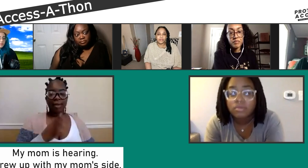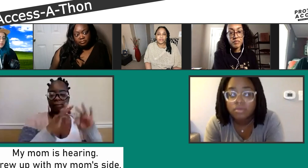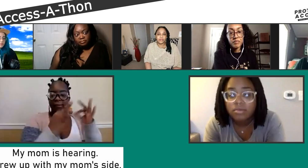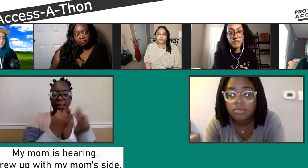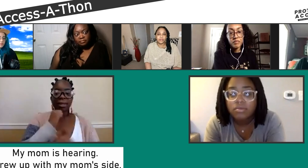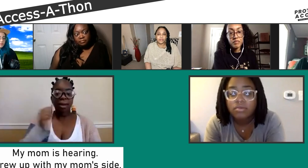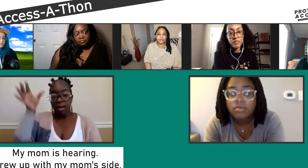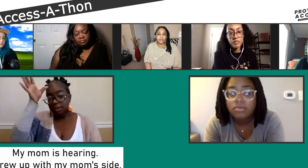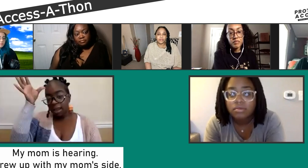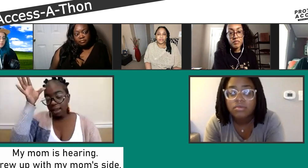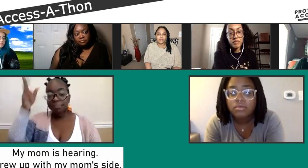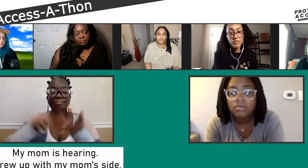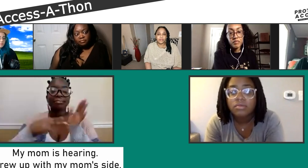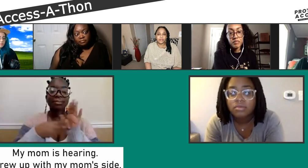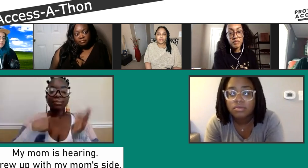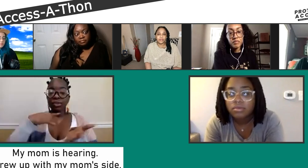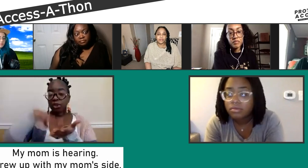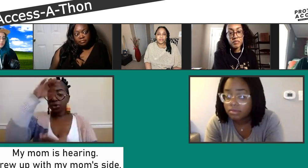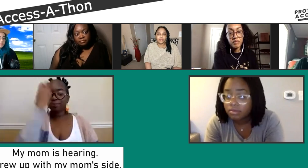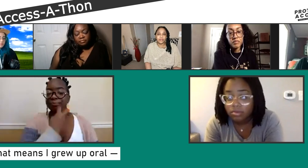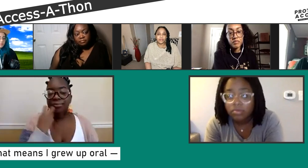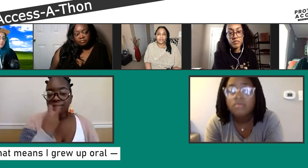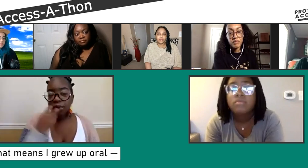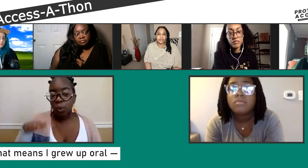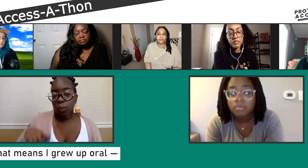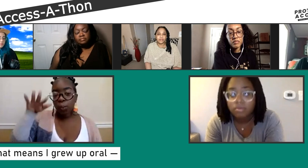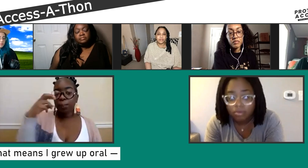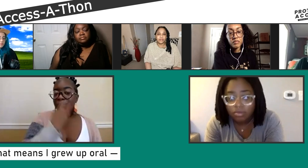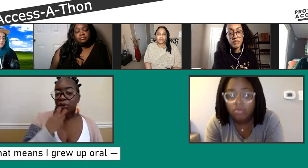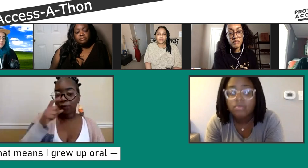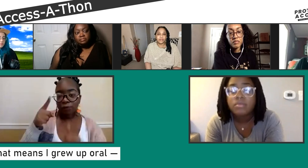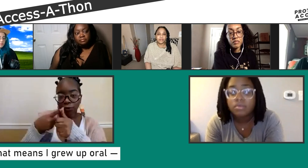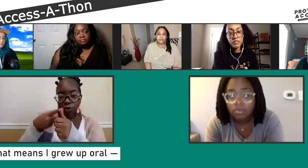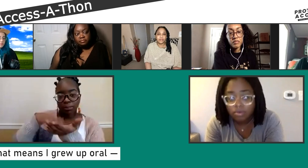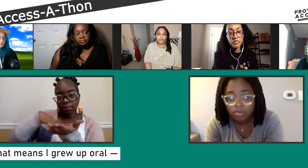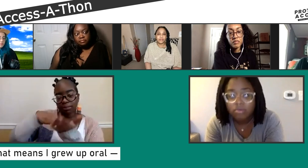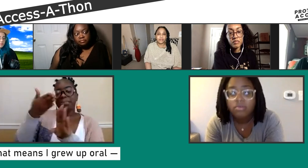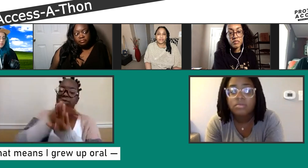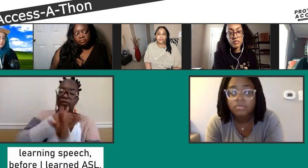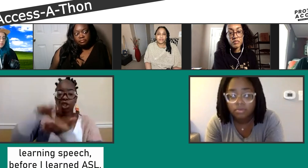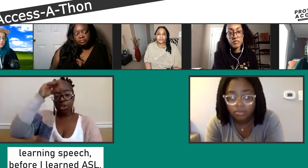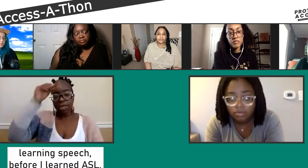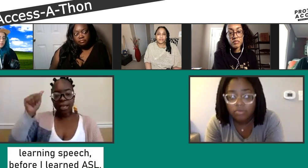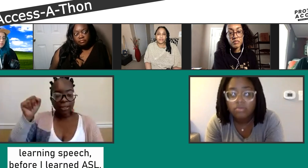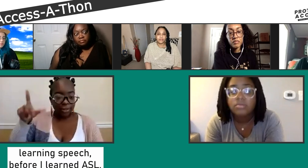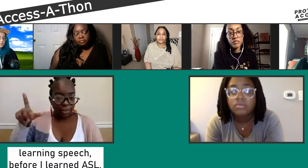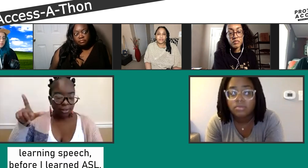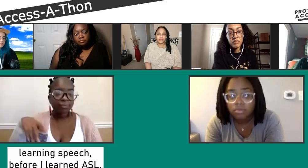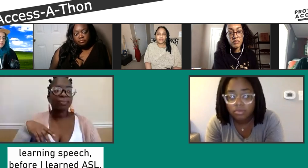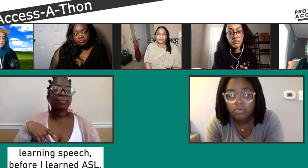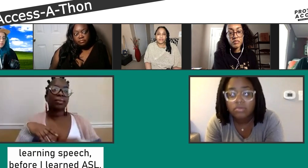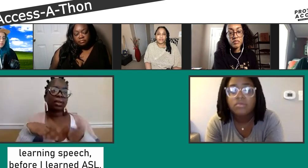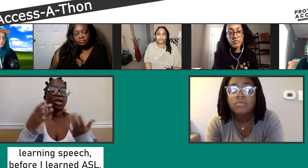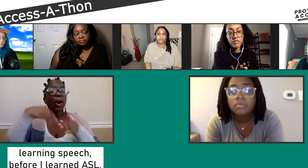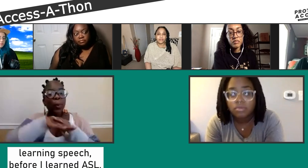and culture. On my mom's side, no one was deaf. Everyone was hearing. And on my dad's side, there were deaf family members,